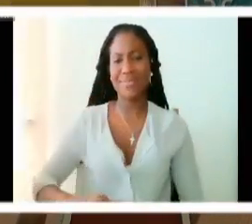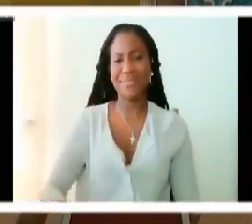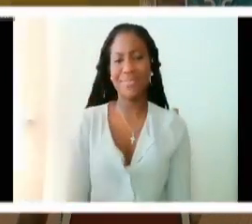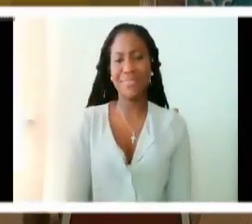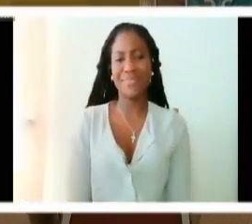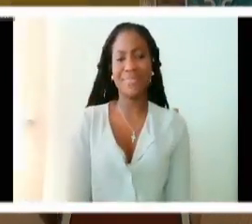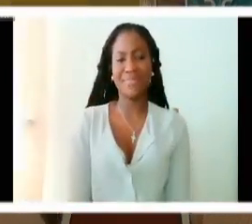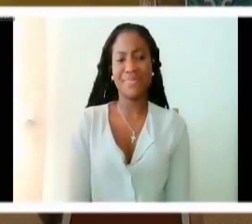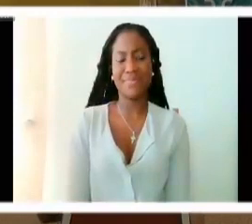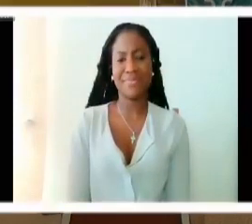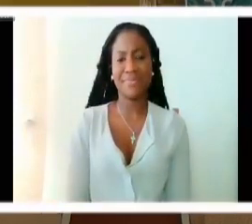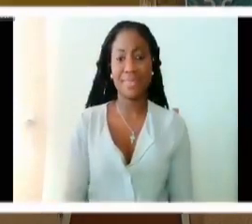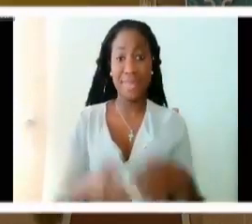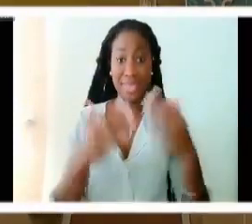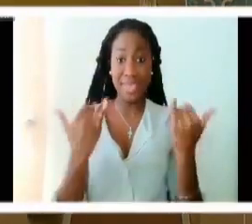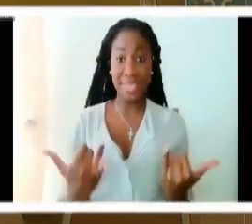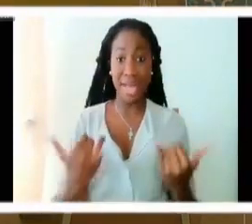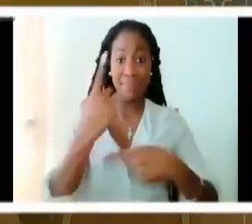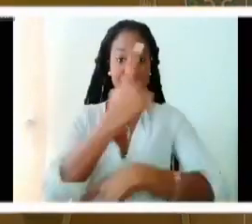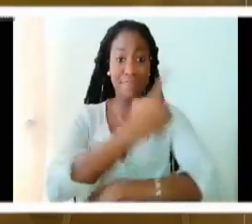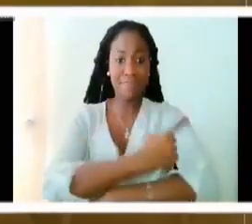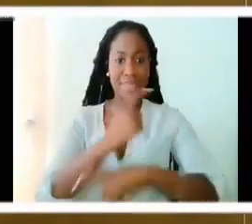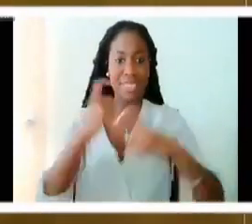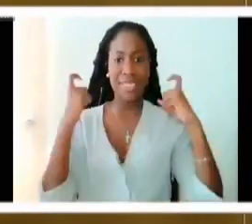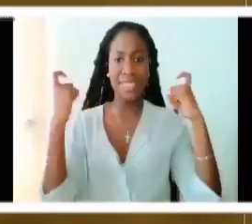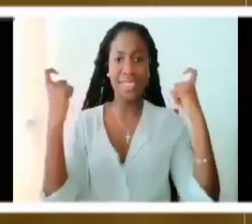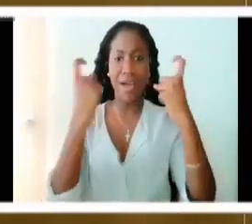Today we celebrate the Feast of the Most Holy Trinity.